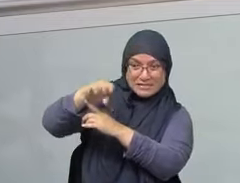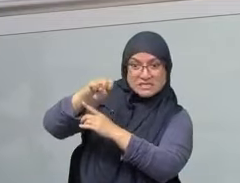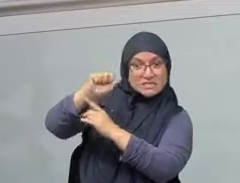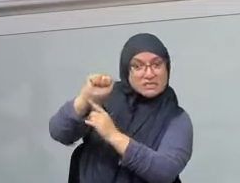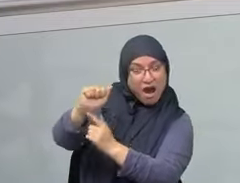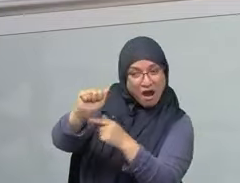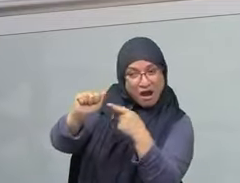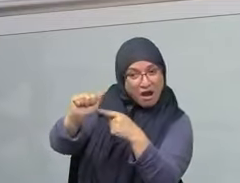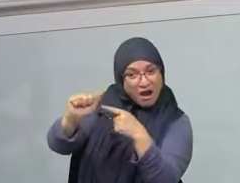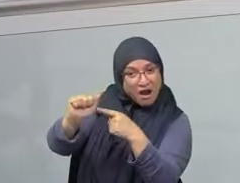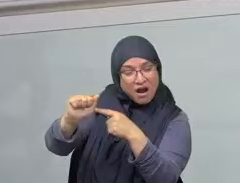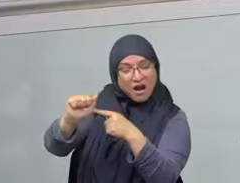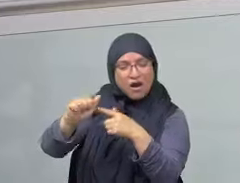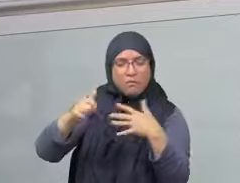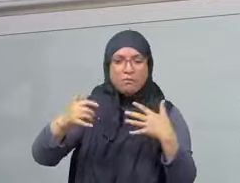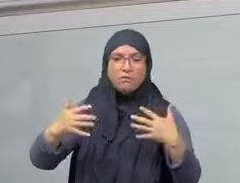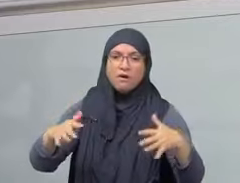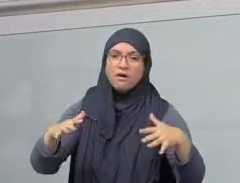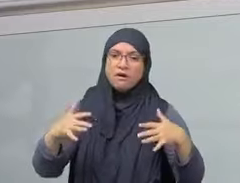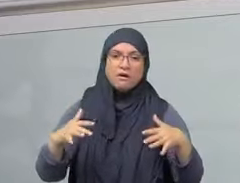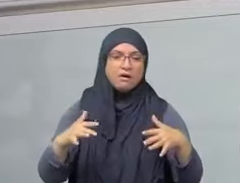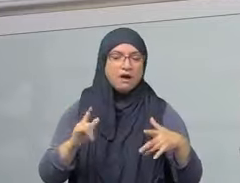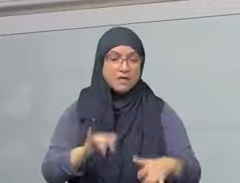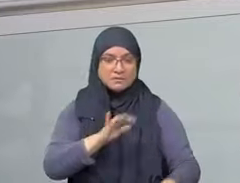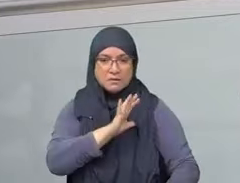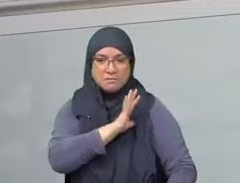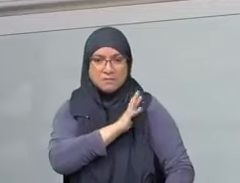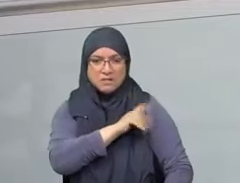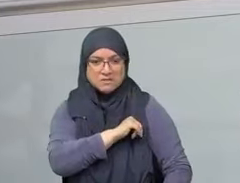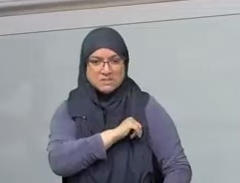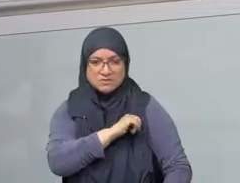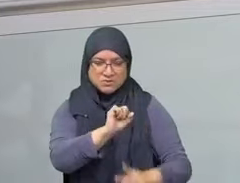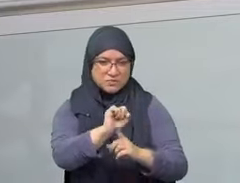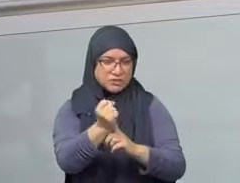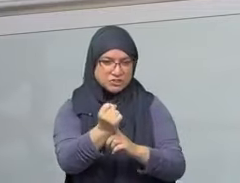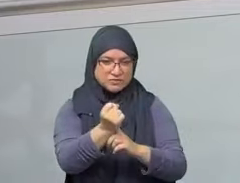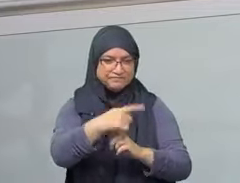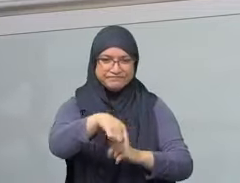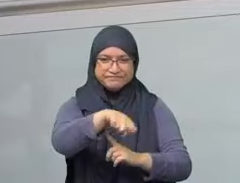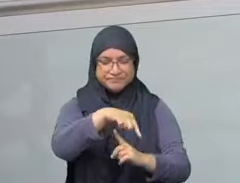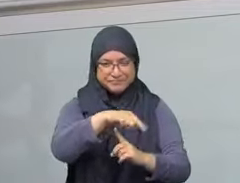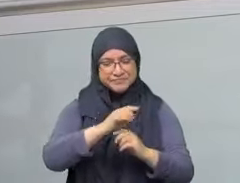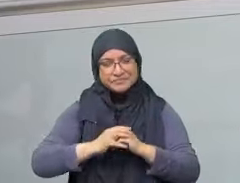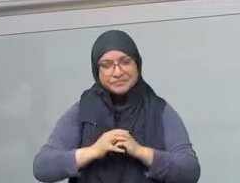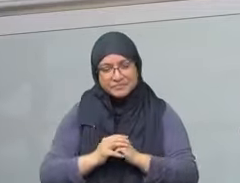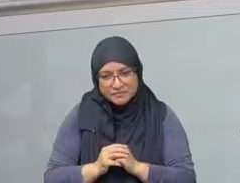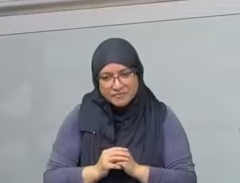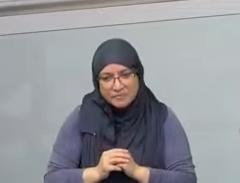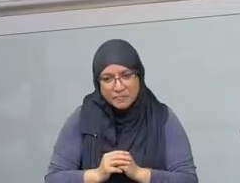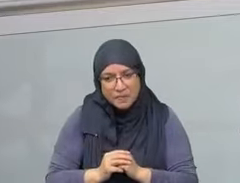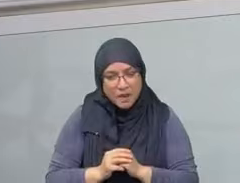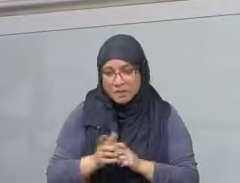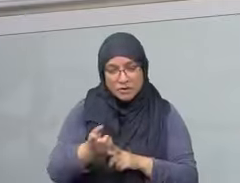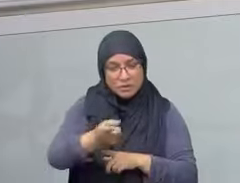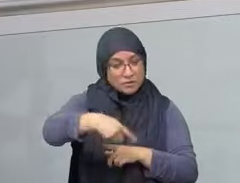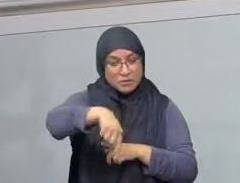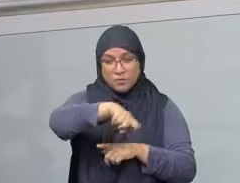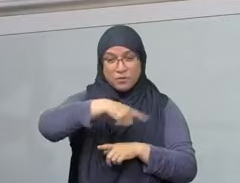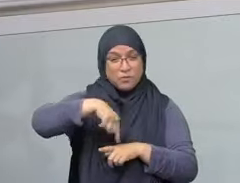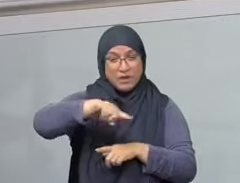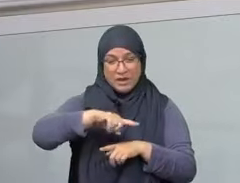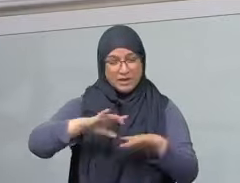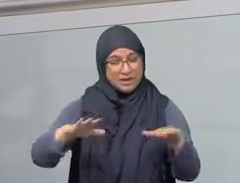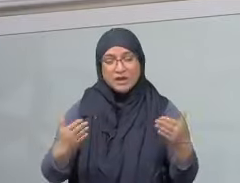Palestinian cause. I also want to offer a disclaimer that we're not going to wait for